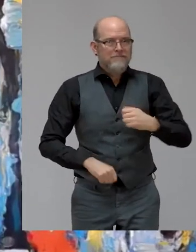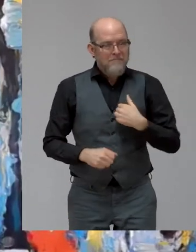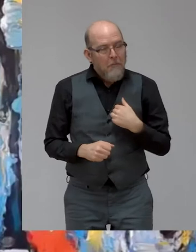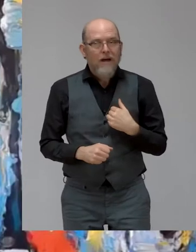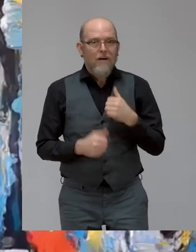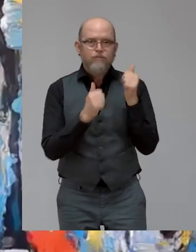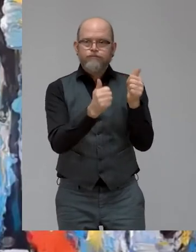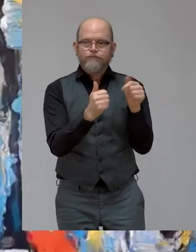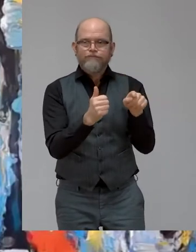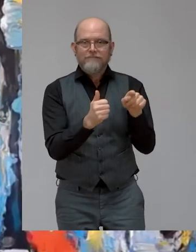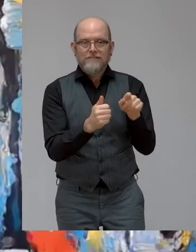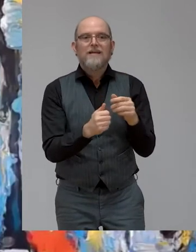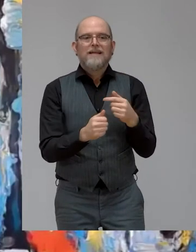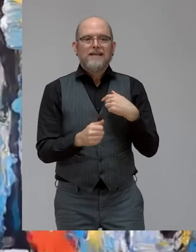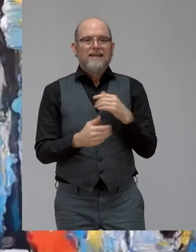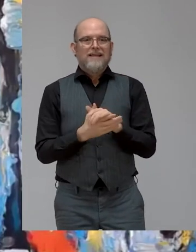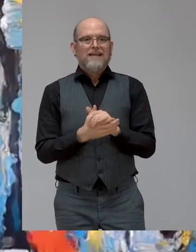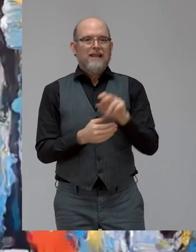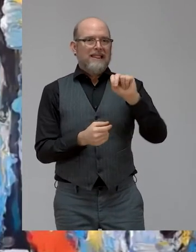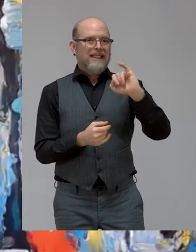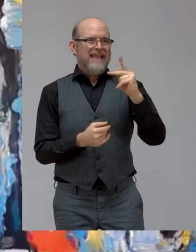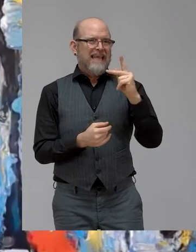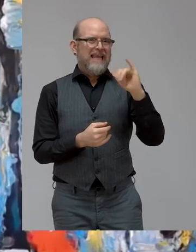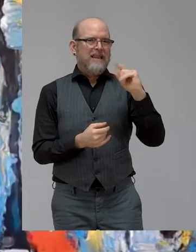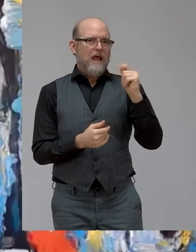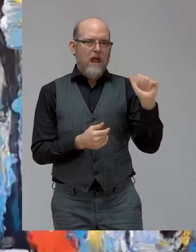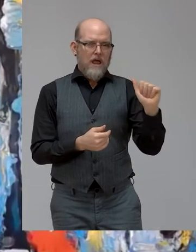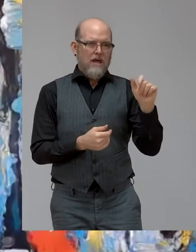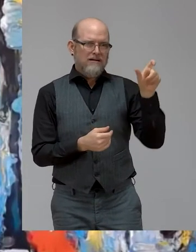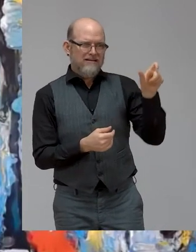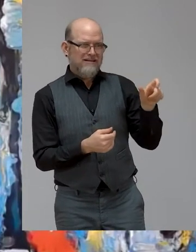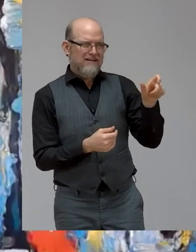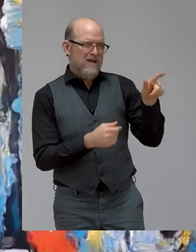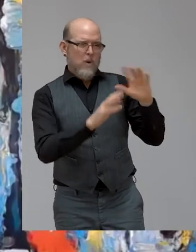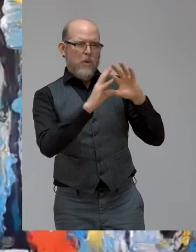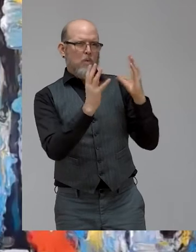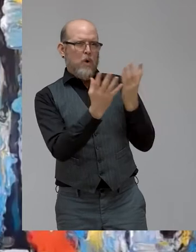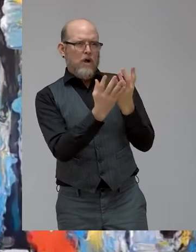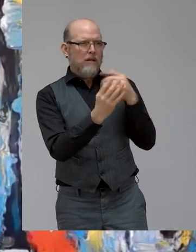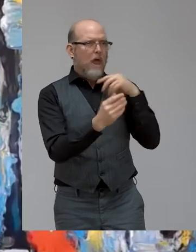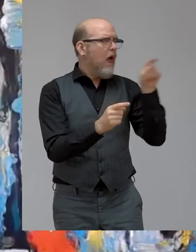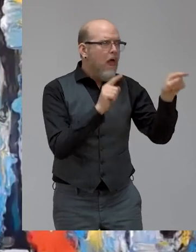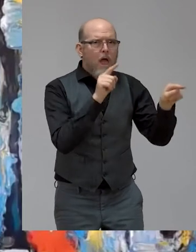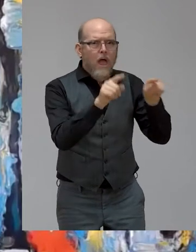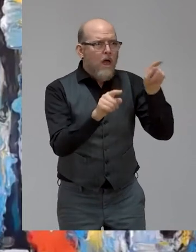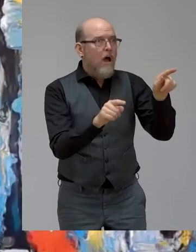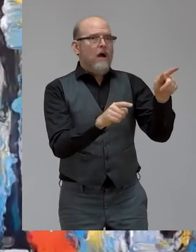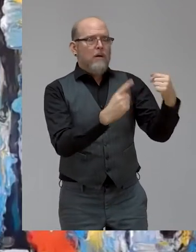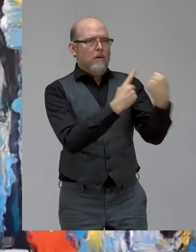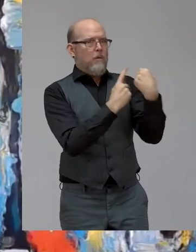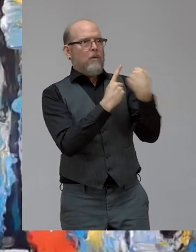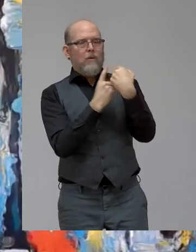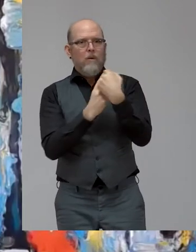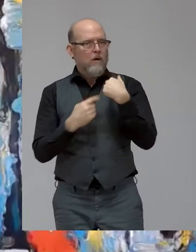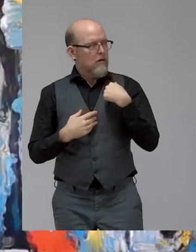world. And to tell you the truth, I was in awe. I was hearing all the inspiring and ground-shaking projects,